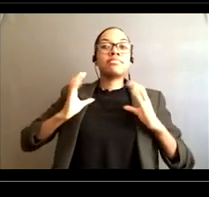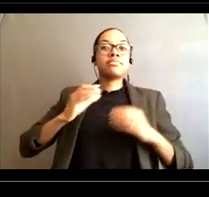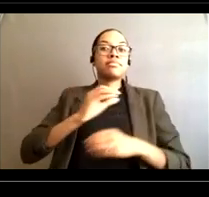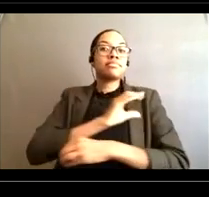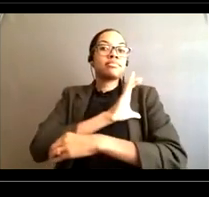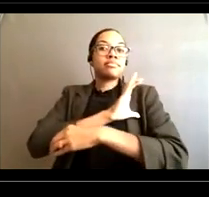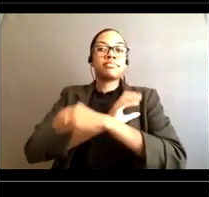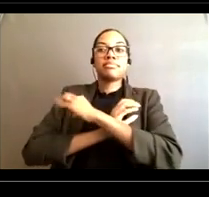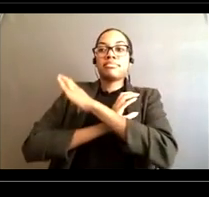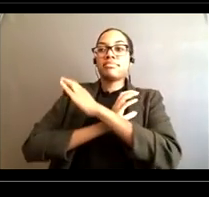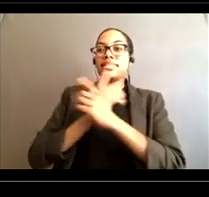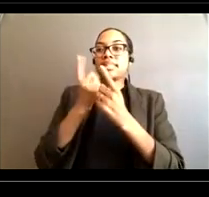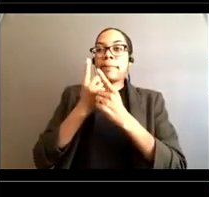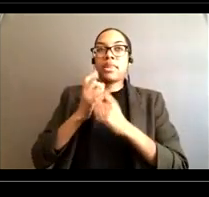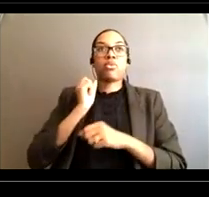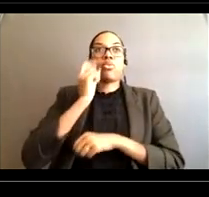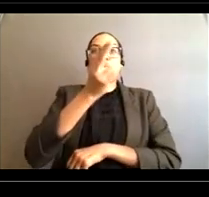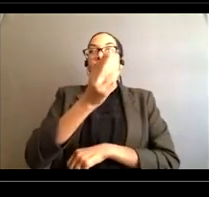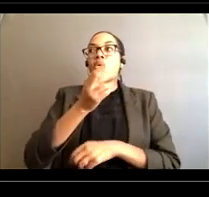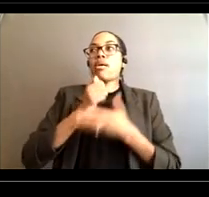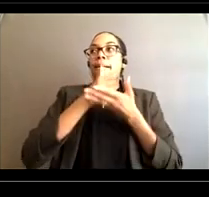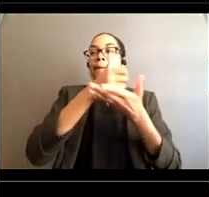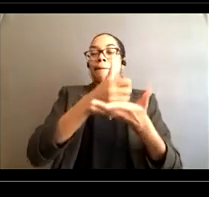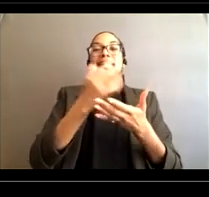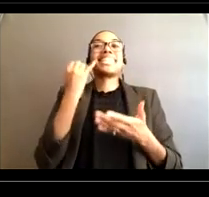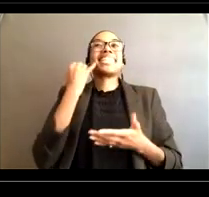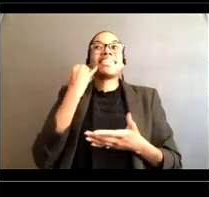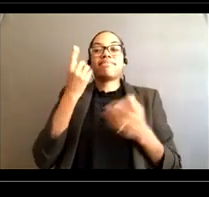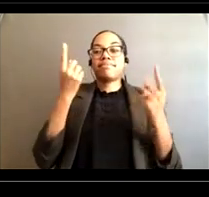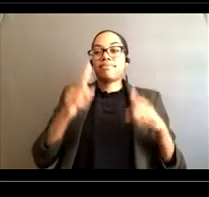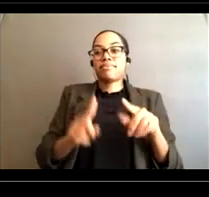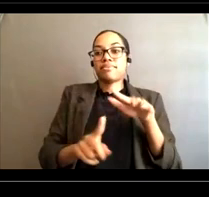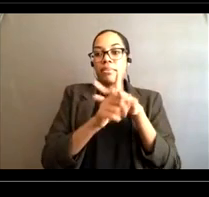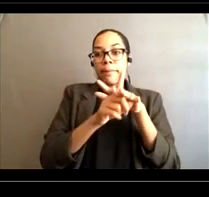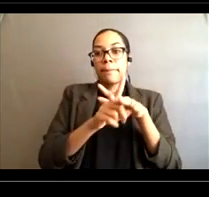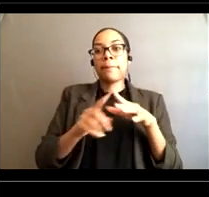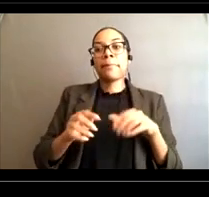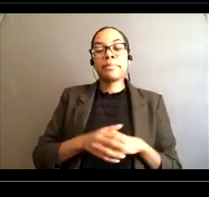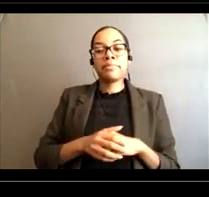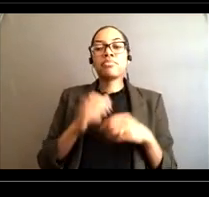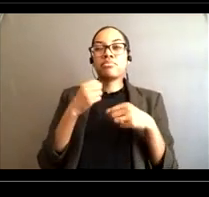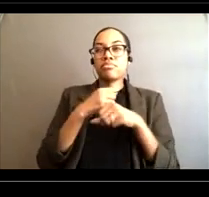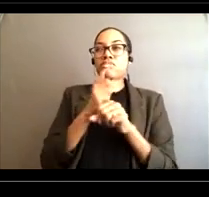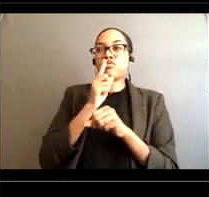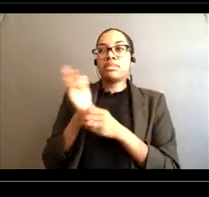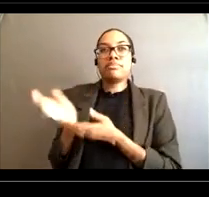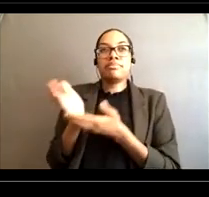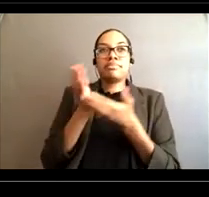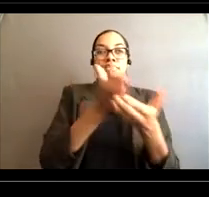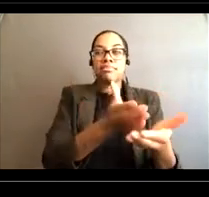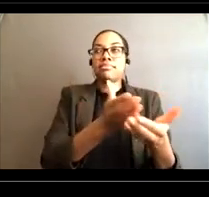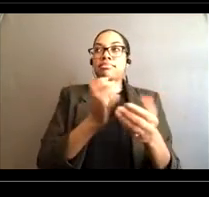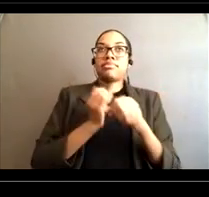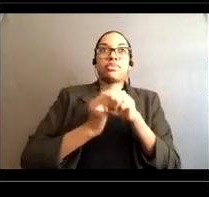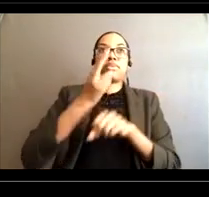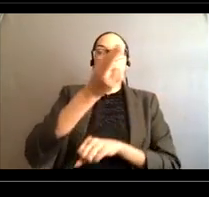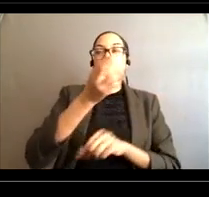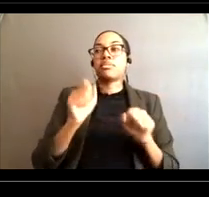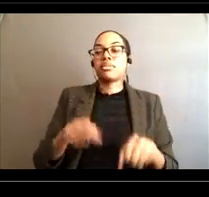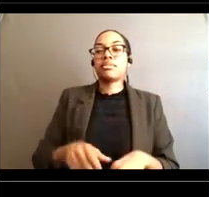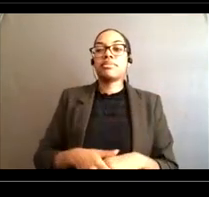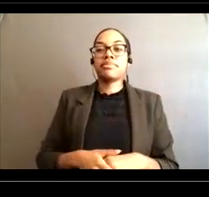to go in the water at least I had something That I can float on or hand to an individual that is in in distress